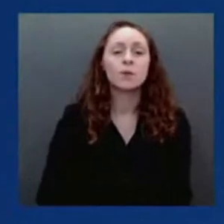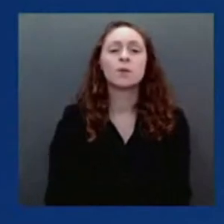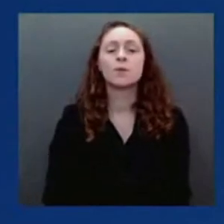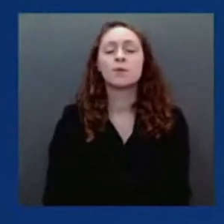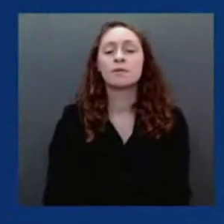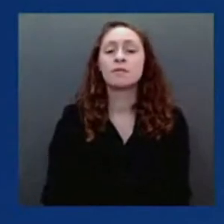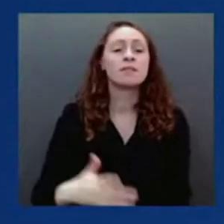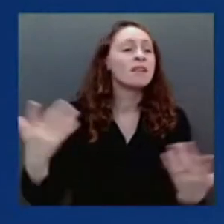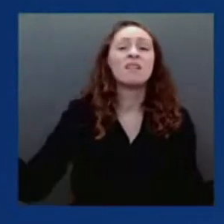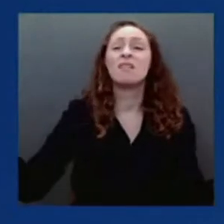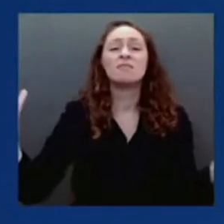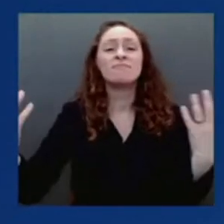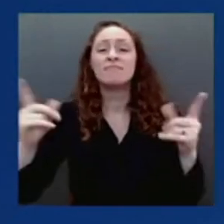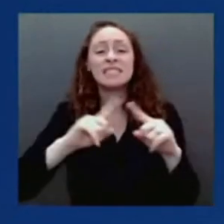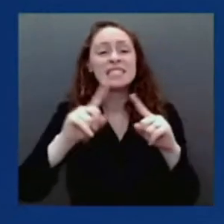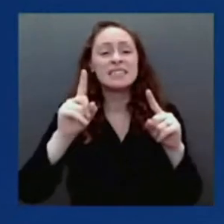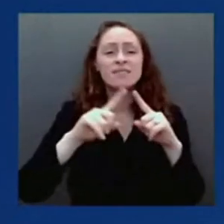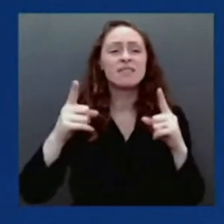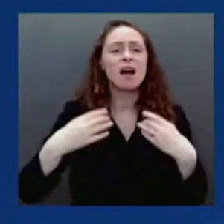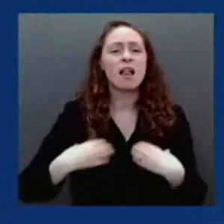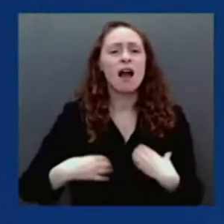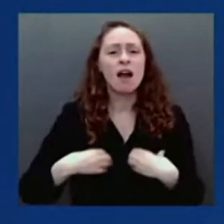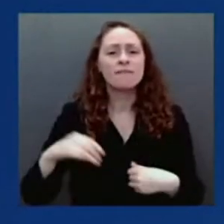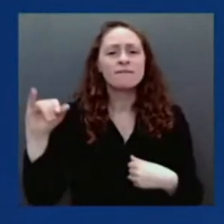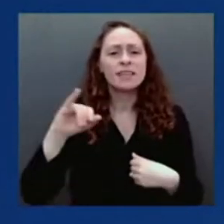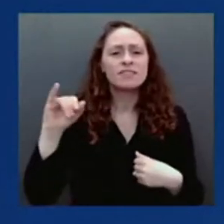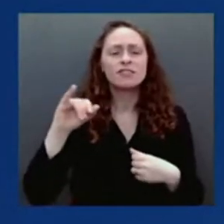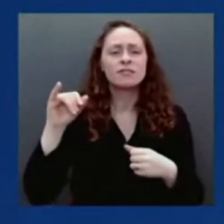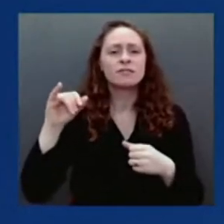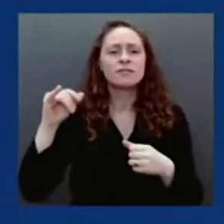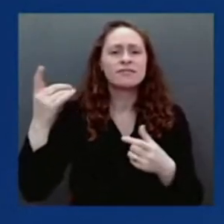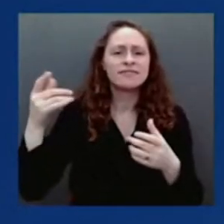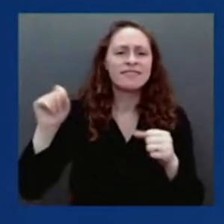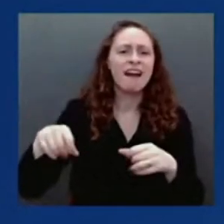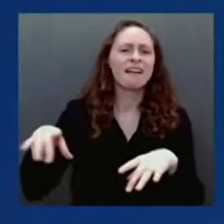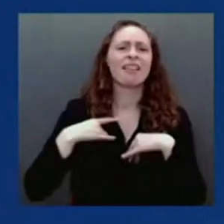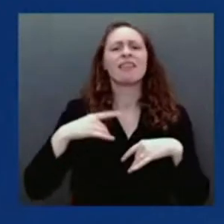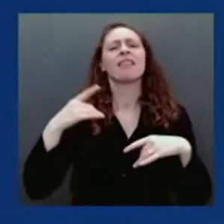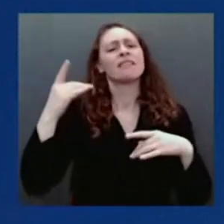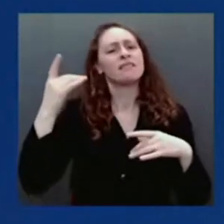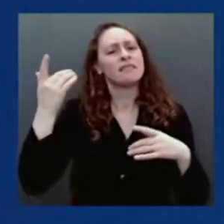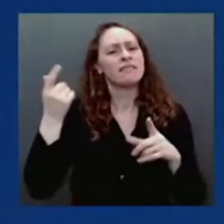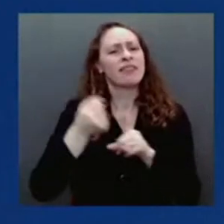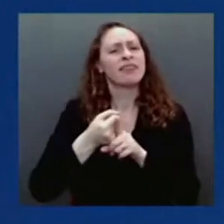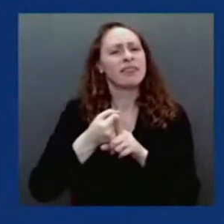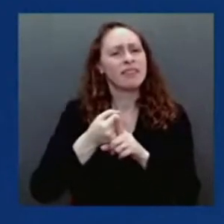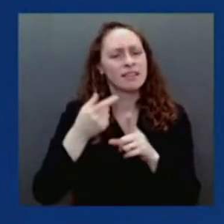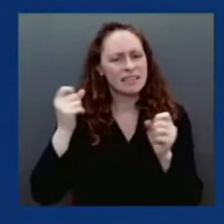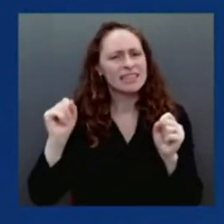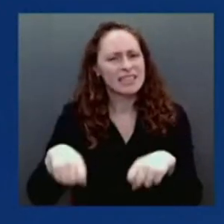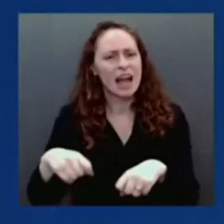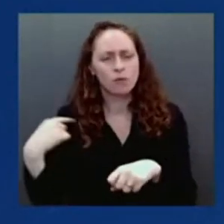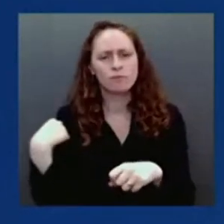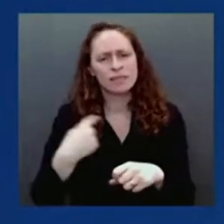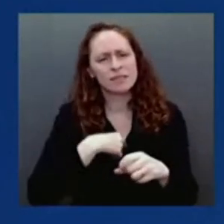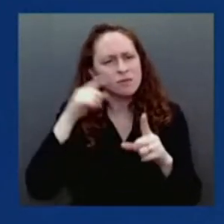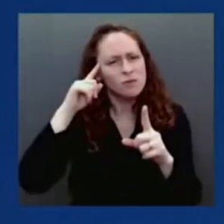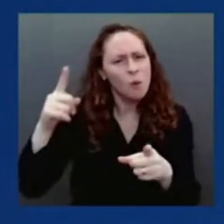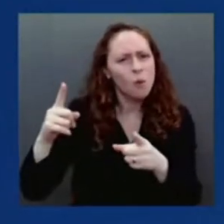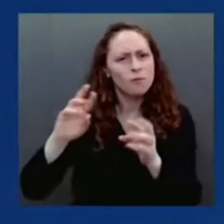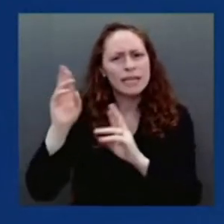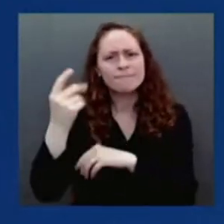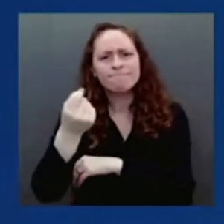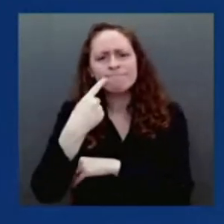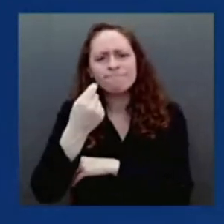our best to contain them. But they don't disrupt us with regard to challenging our hospital system, with regard